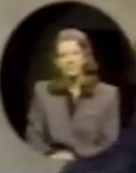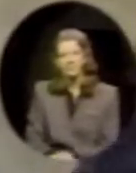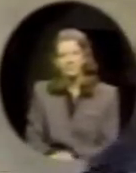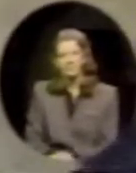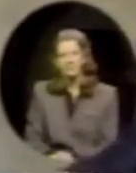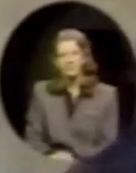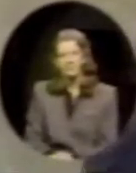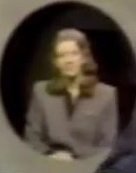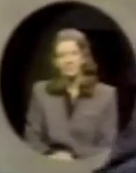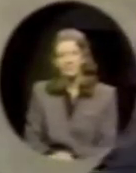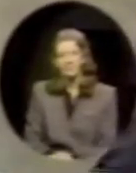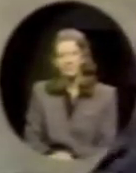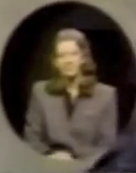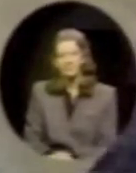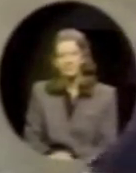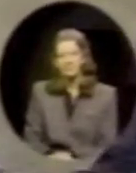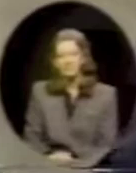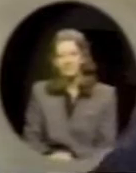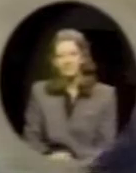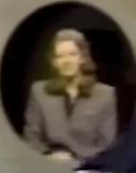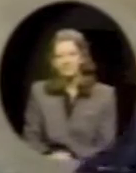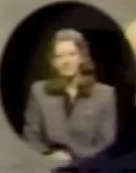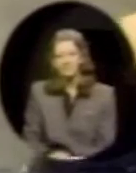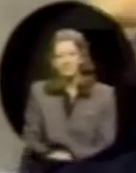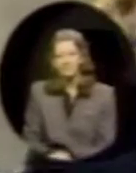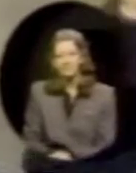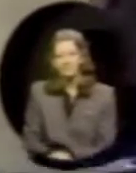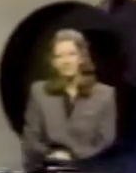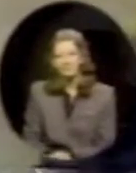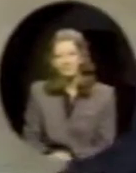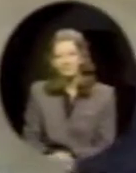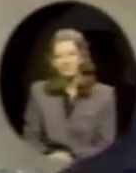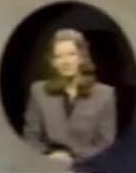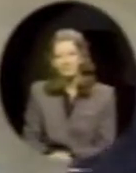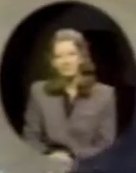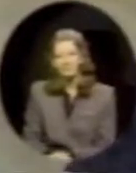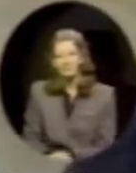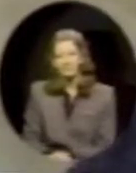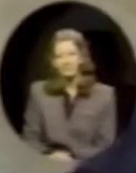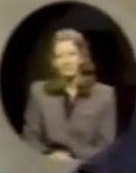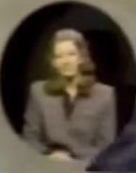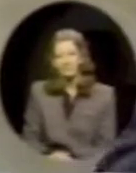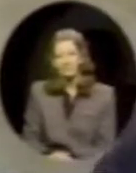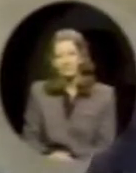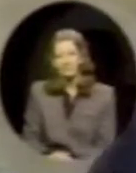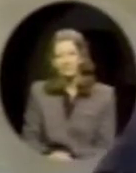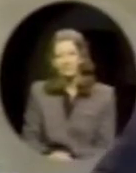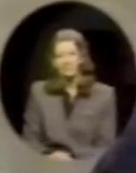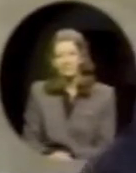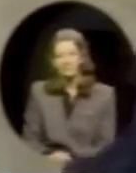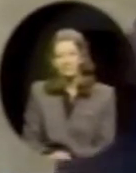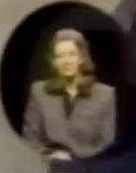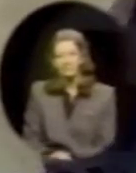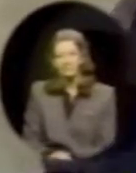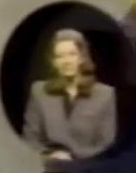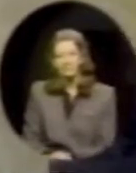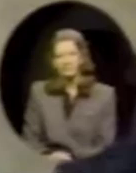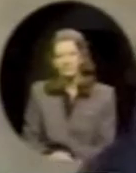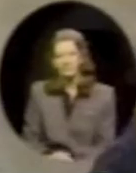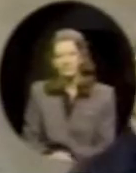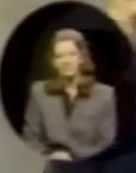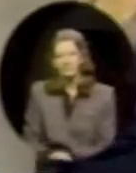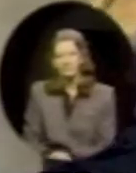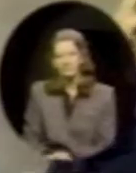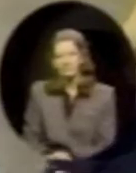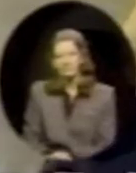I hope it continues for a while. Frankly, I really do. To people outside Gallaudet who know nothing about deafness, now their eyes are opening